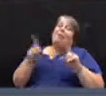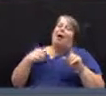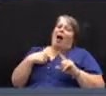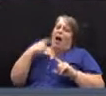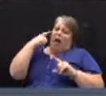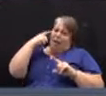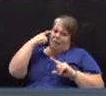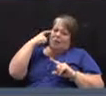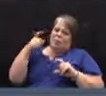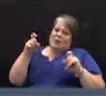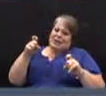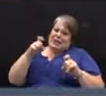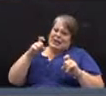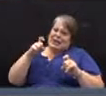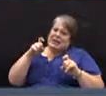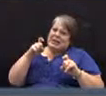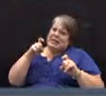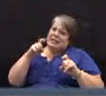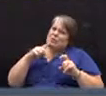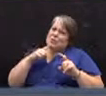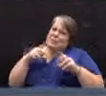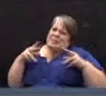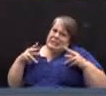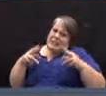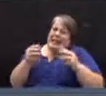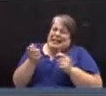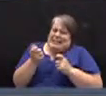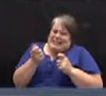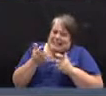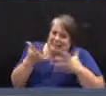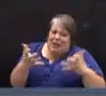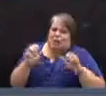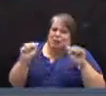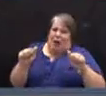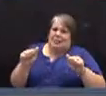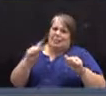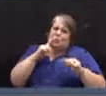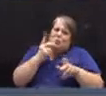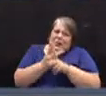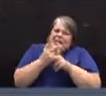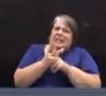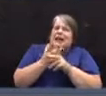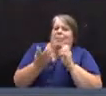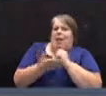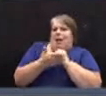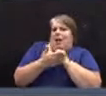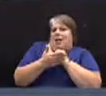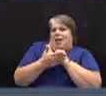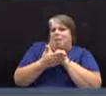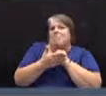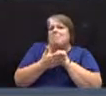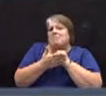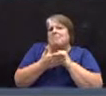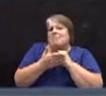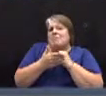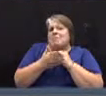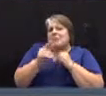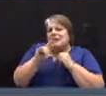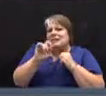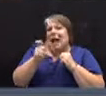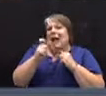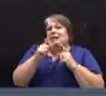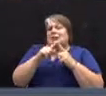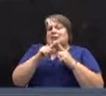we should look as close as possible as to keeping our taxes, tax rises